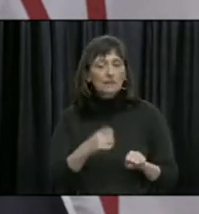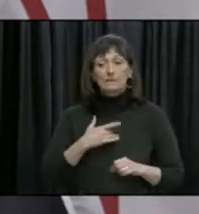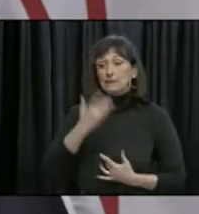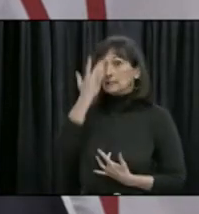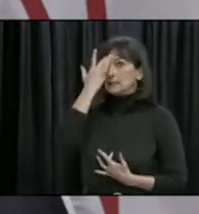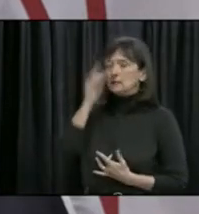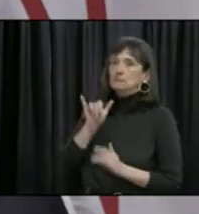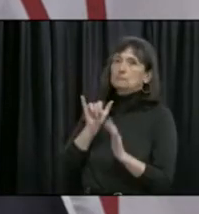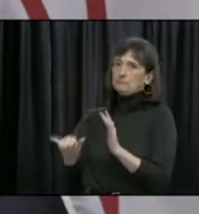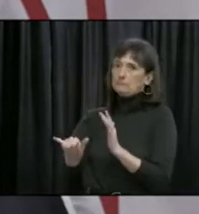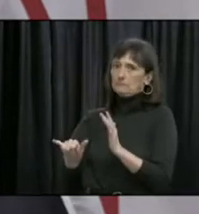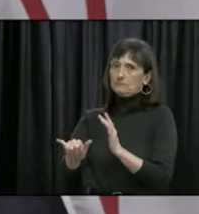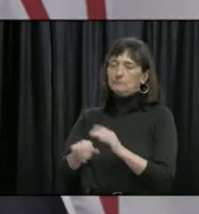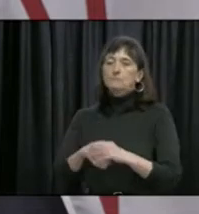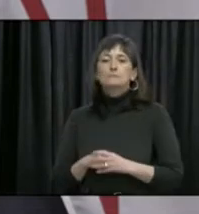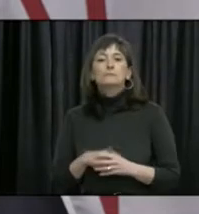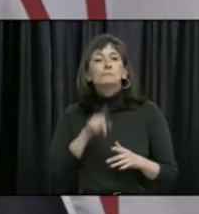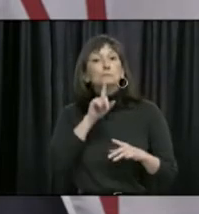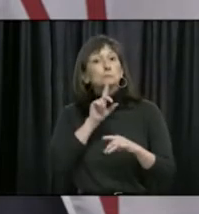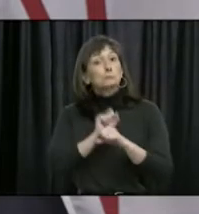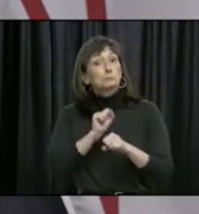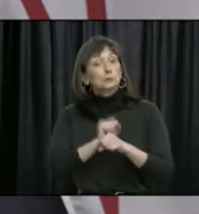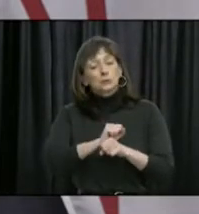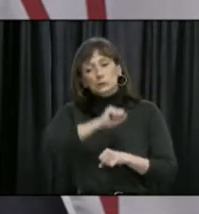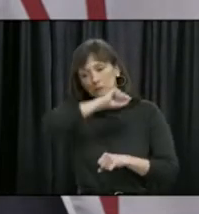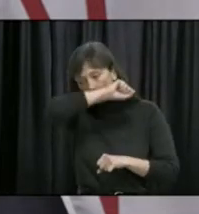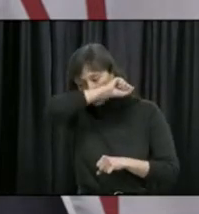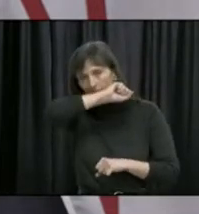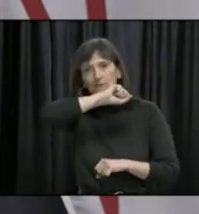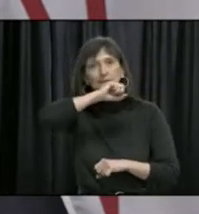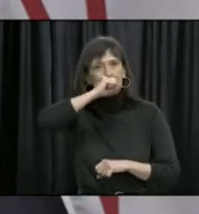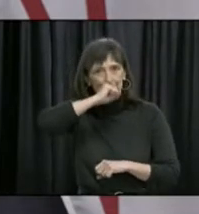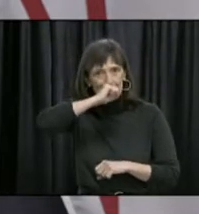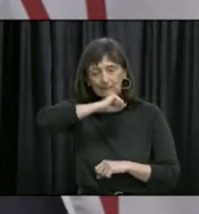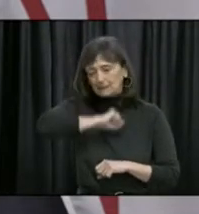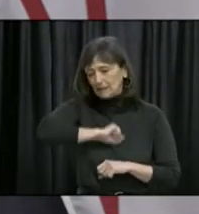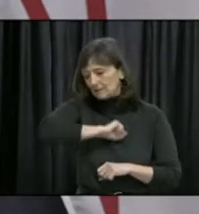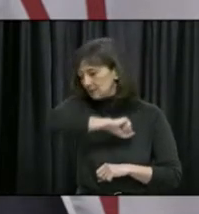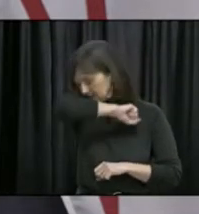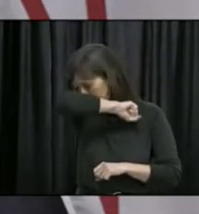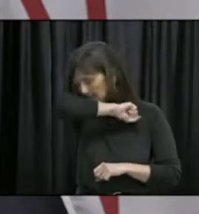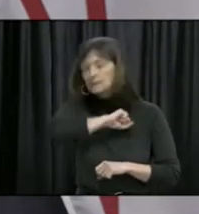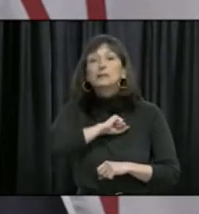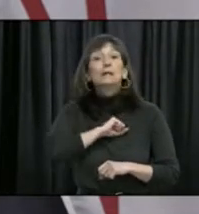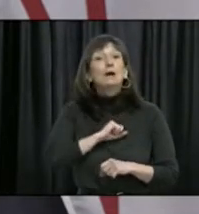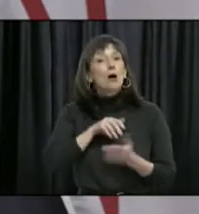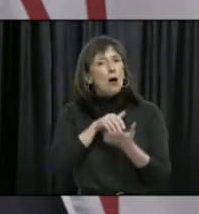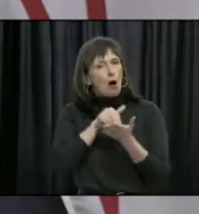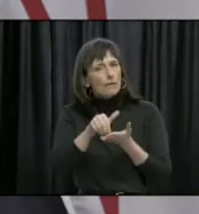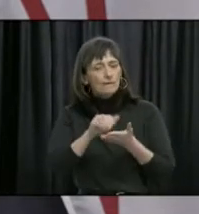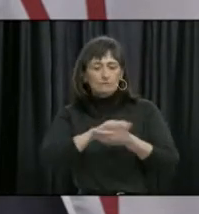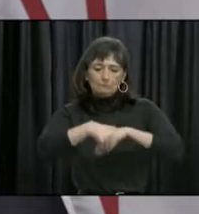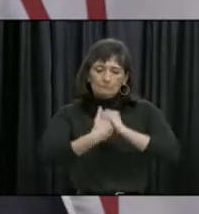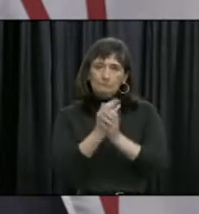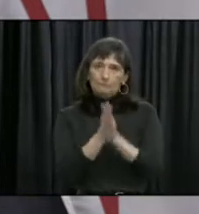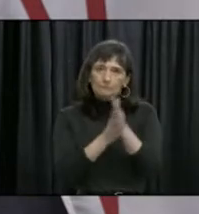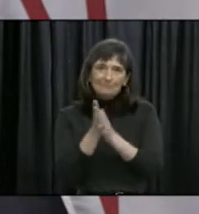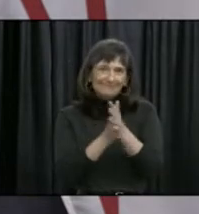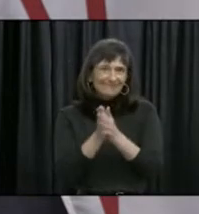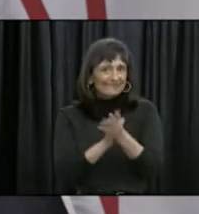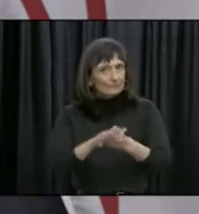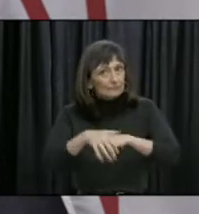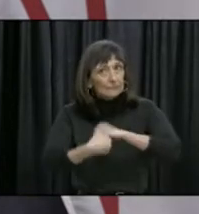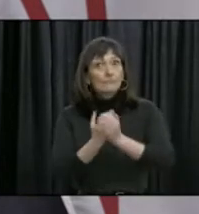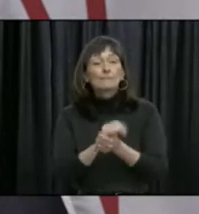unwell, to practice proper cough and sneeze etiquette, to wash our hands often and well, and